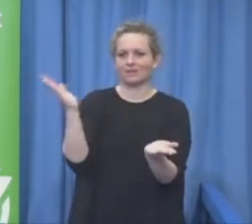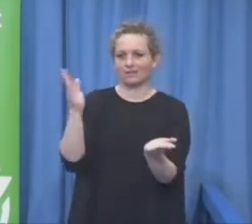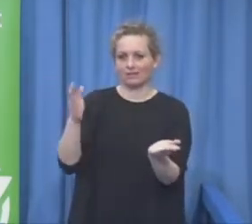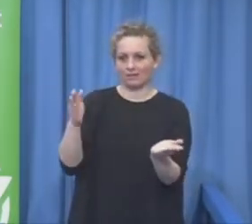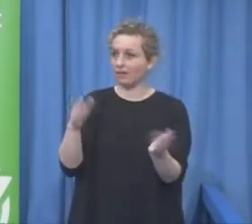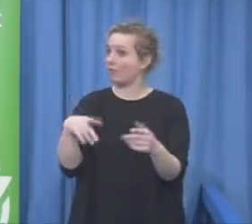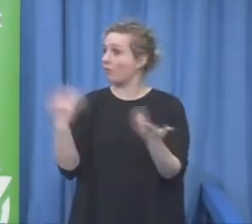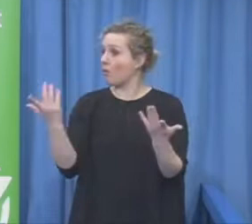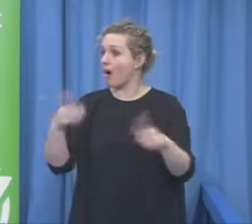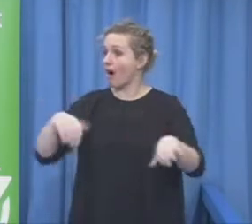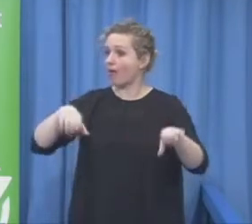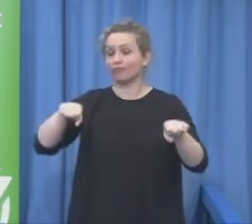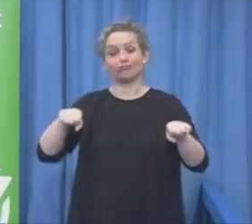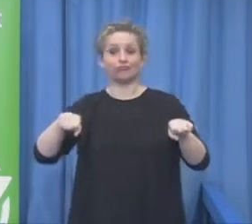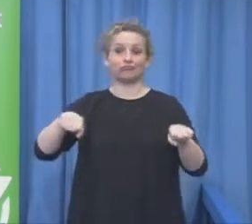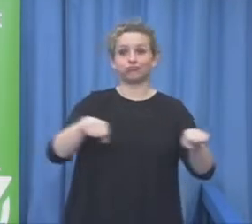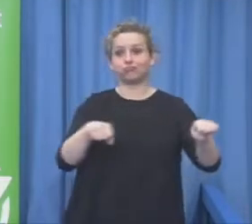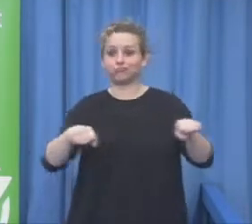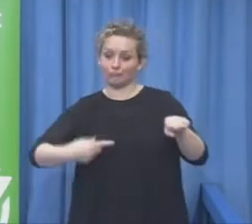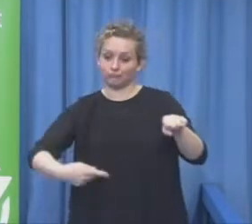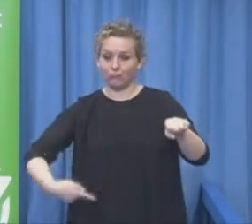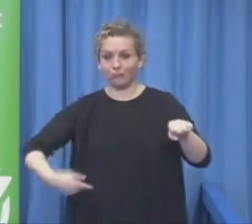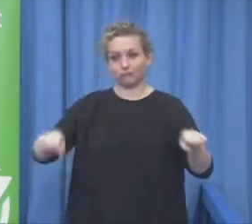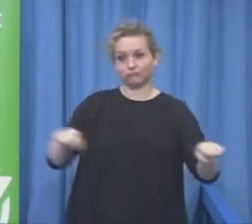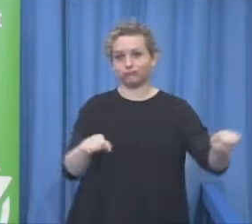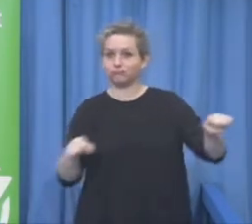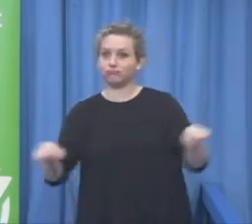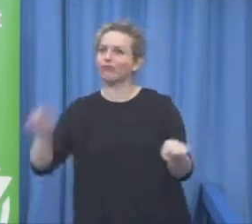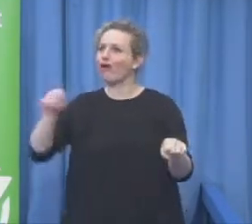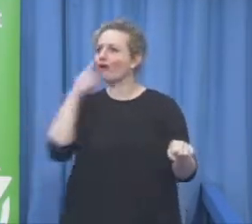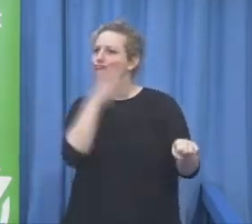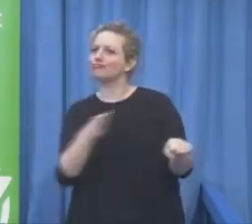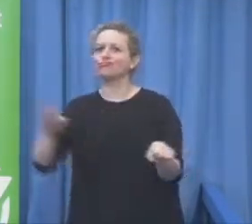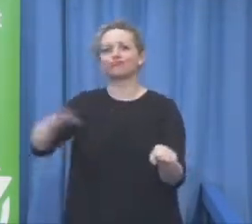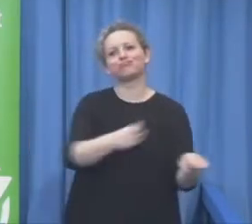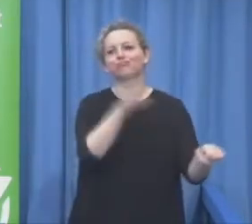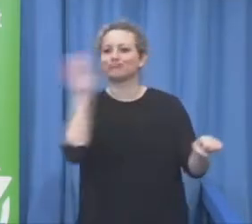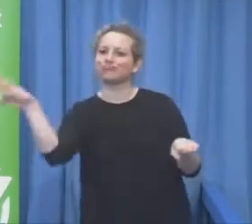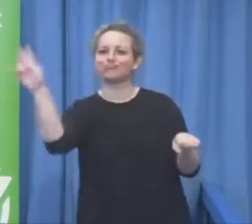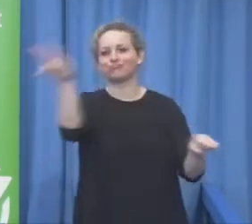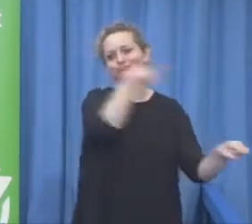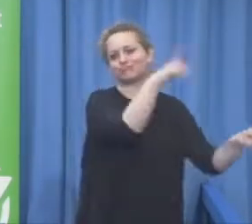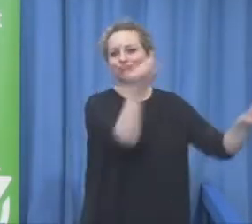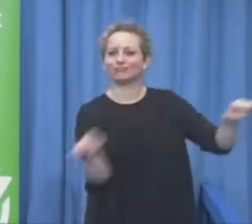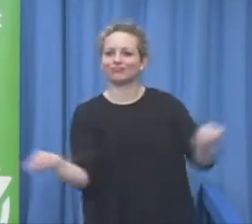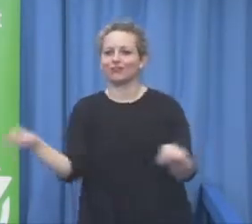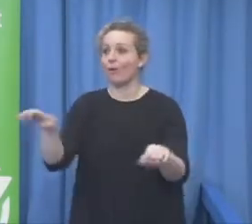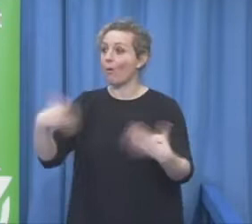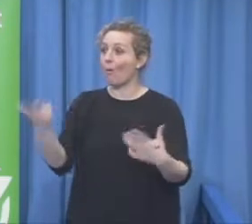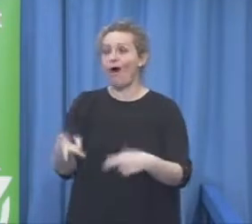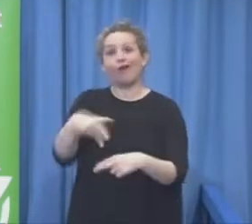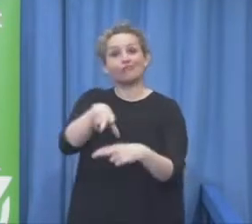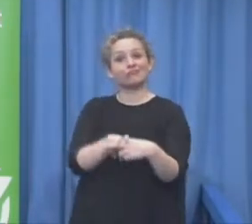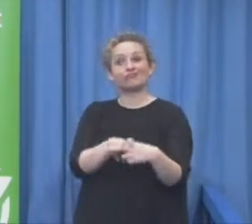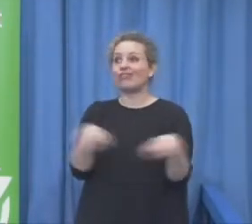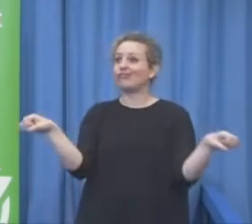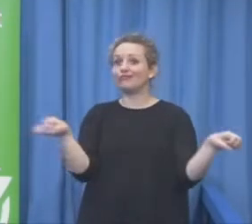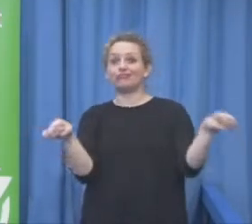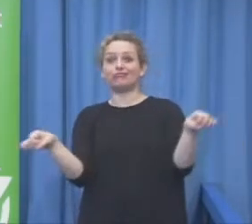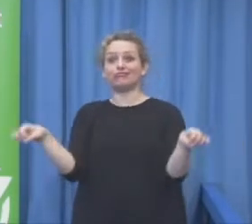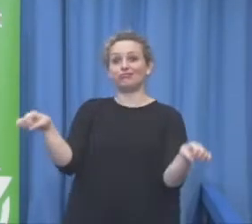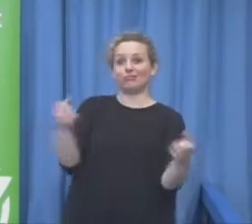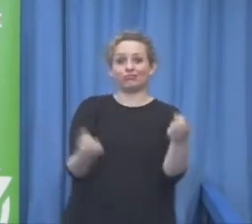to the tour in the city like a segway tour so we organized many fashionable people